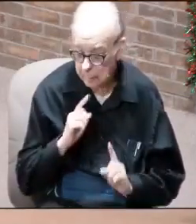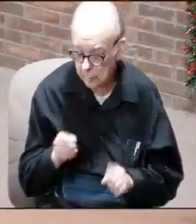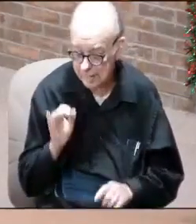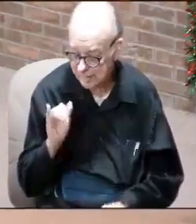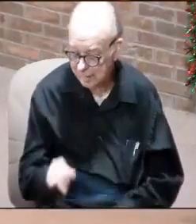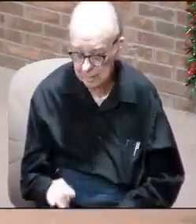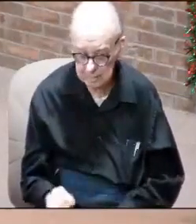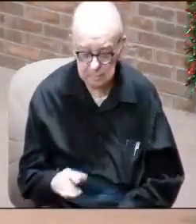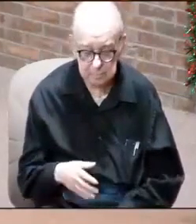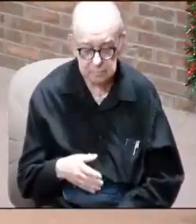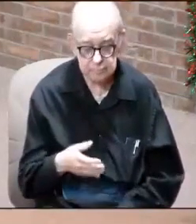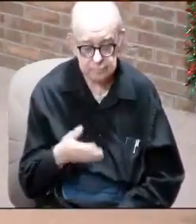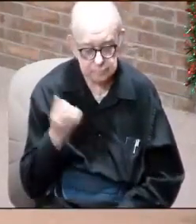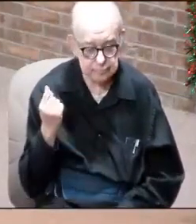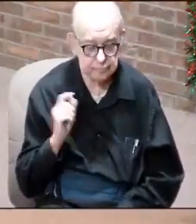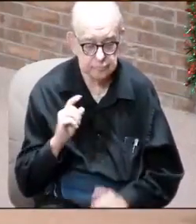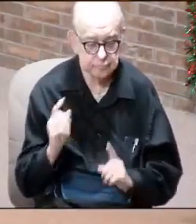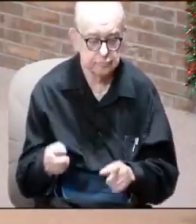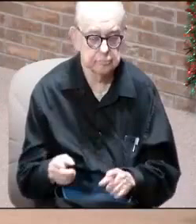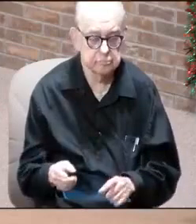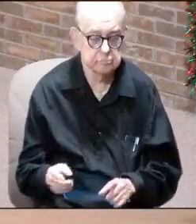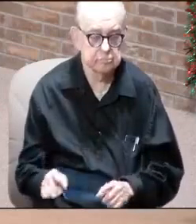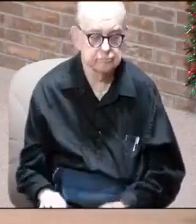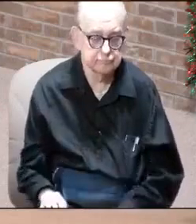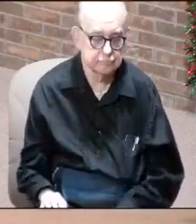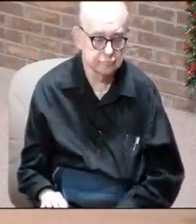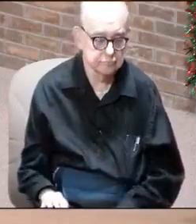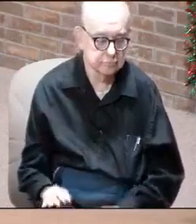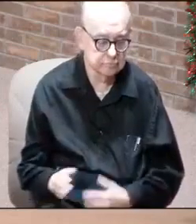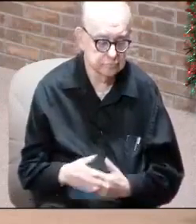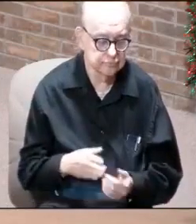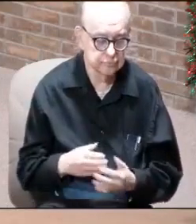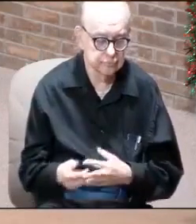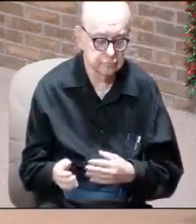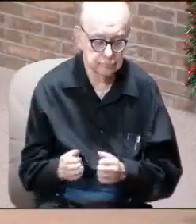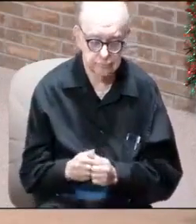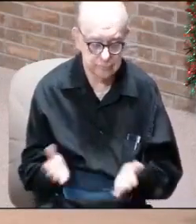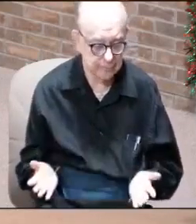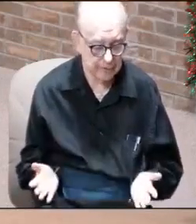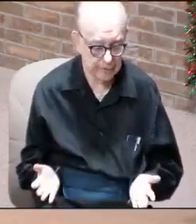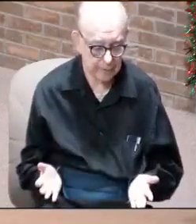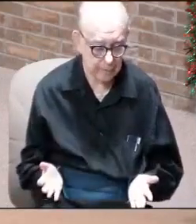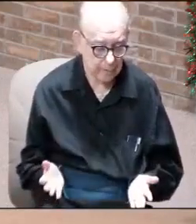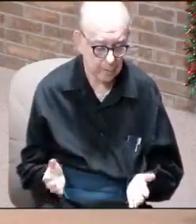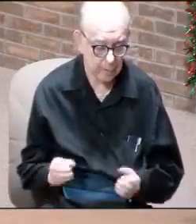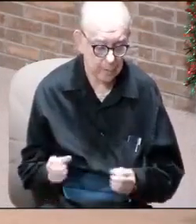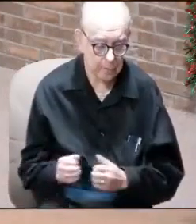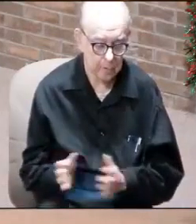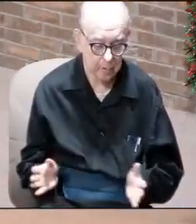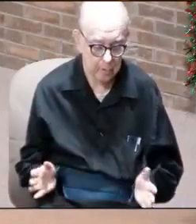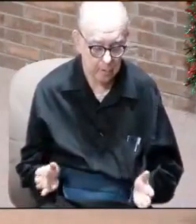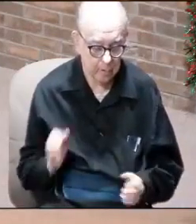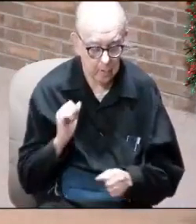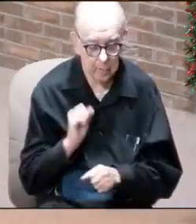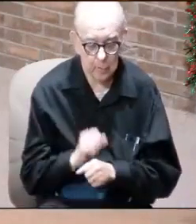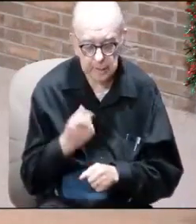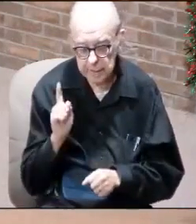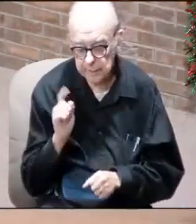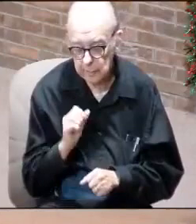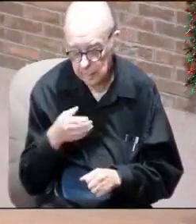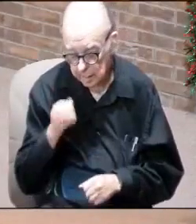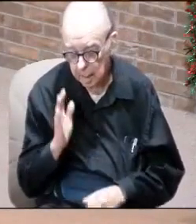And I would rather go either way with COVID or without COVID, working for God,